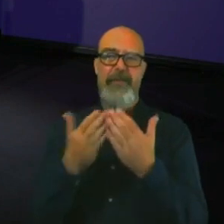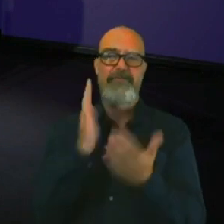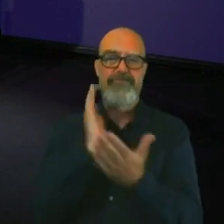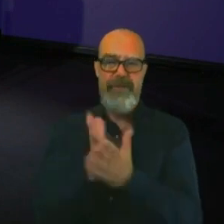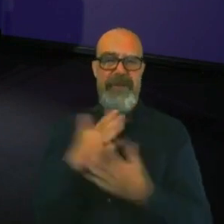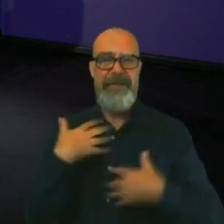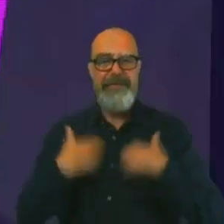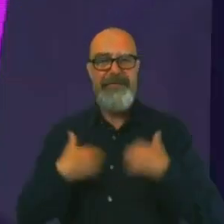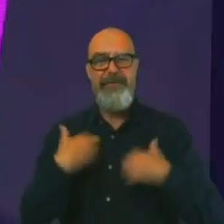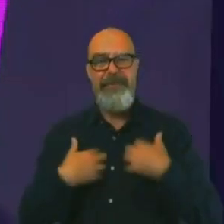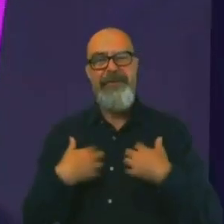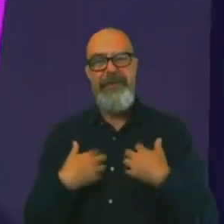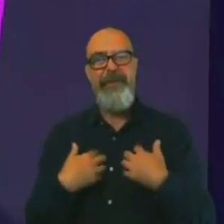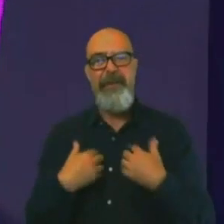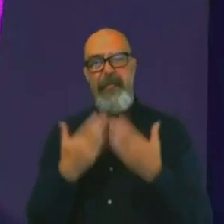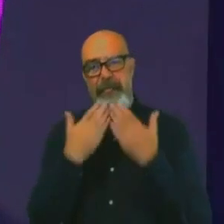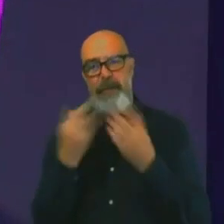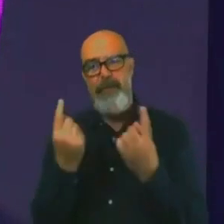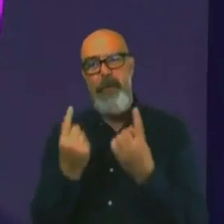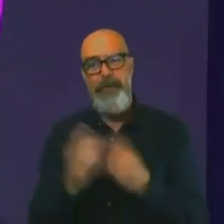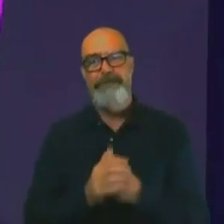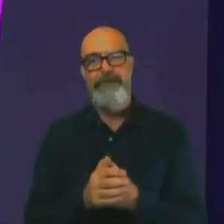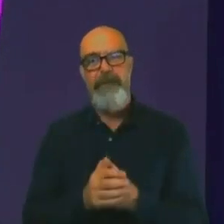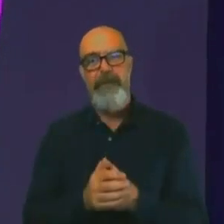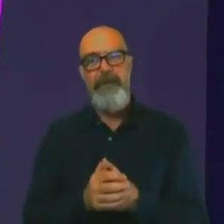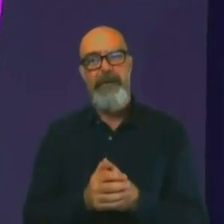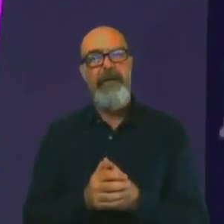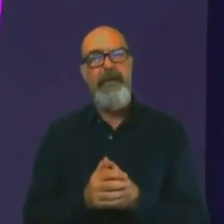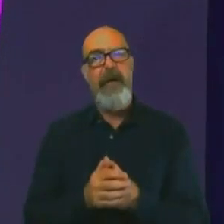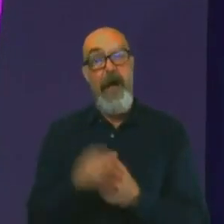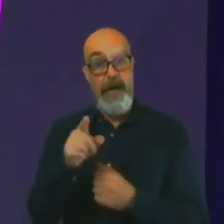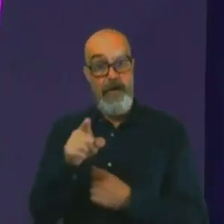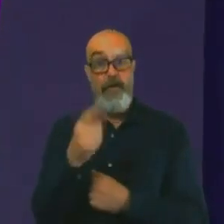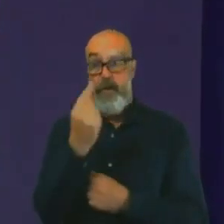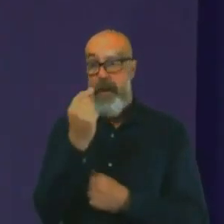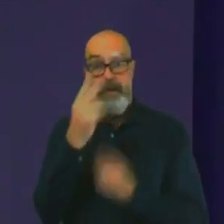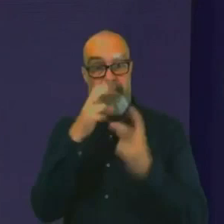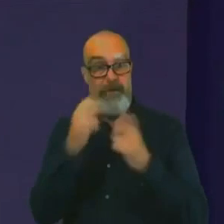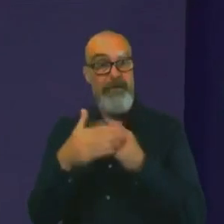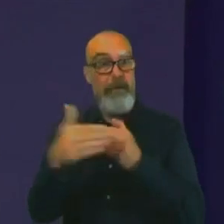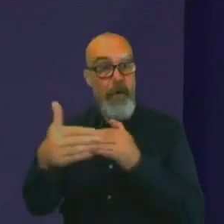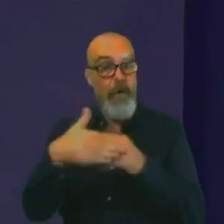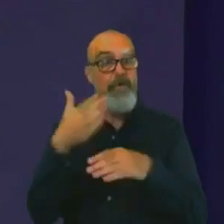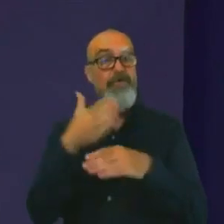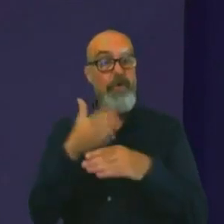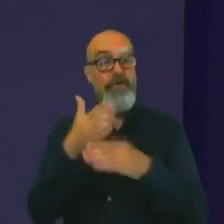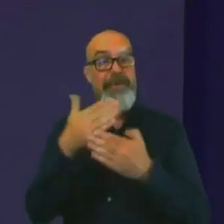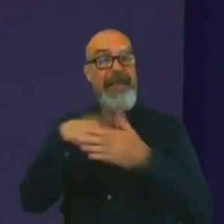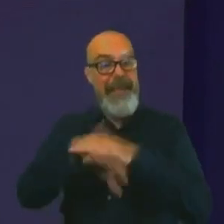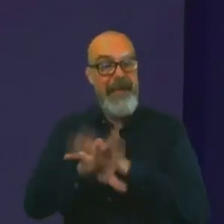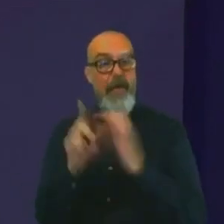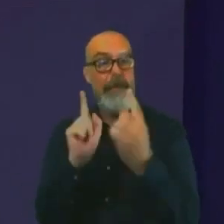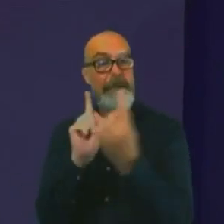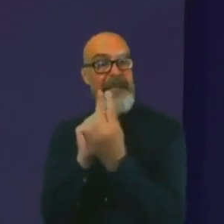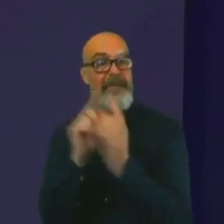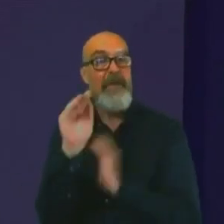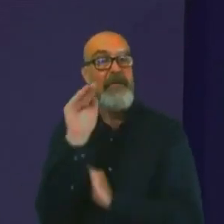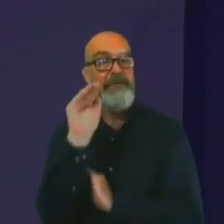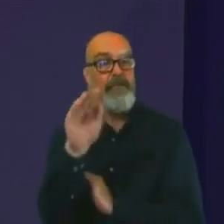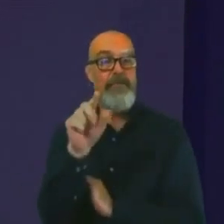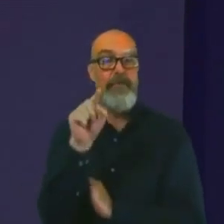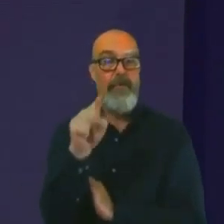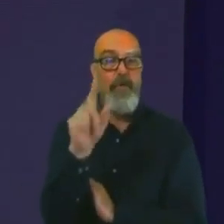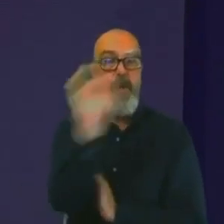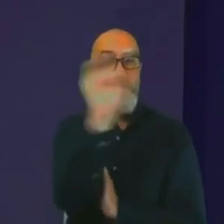your insights. And don't forget, you can discover more of the amazing careers in engineering in the Meet the Future You quiz in Big Bang